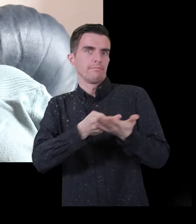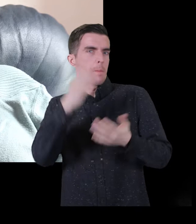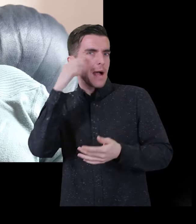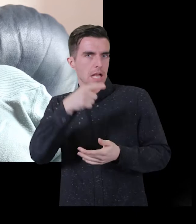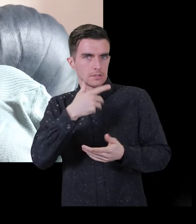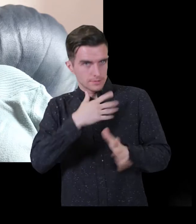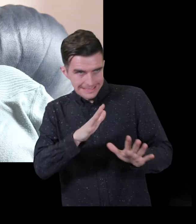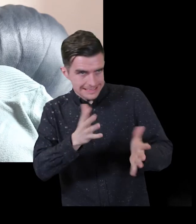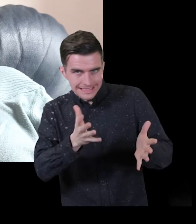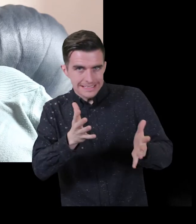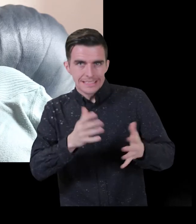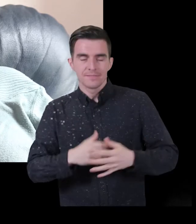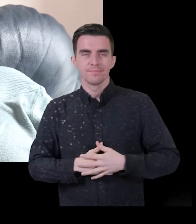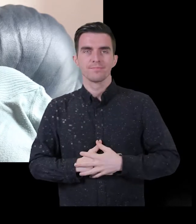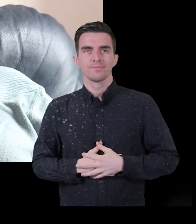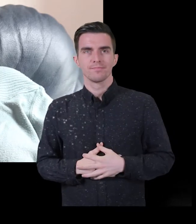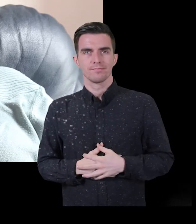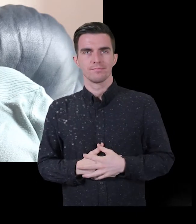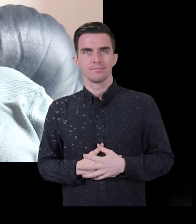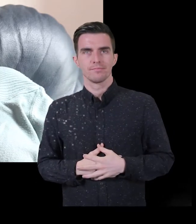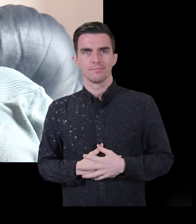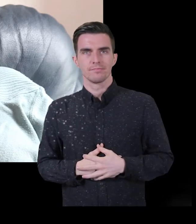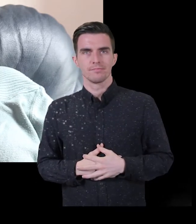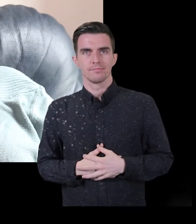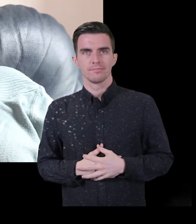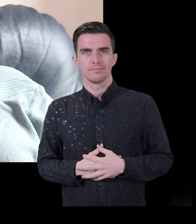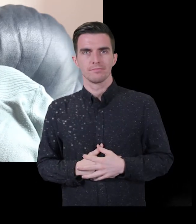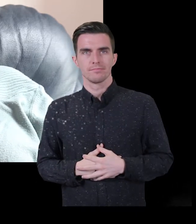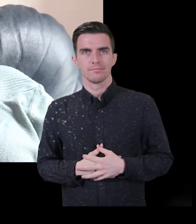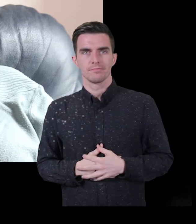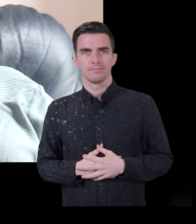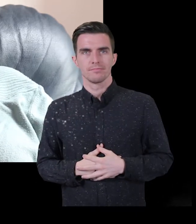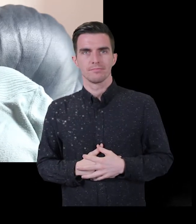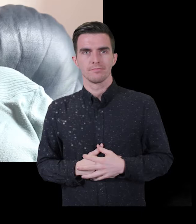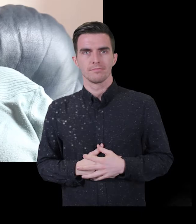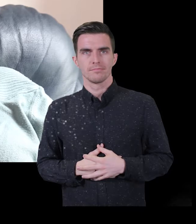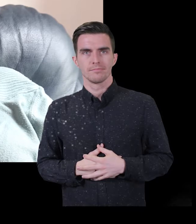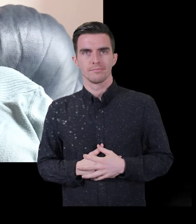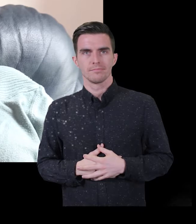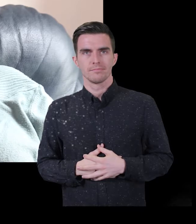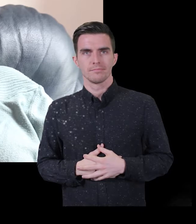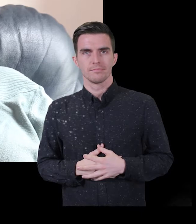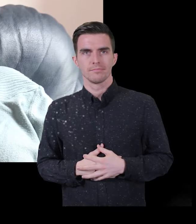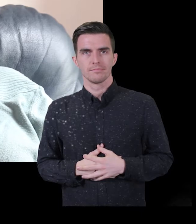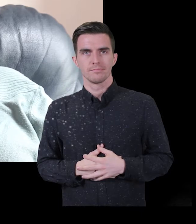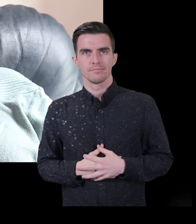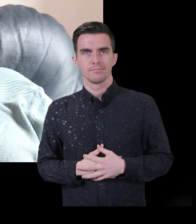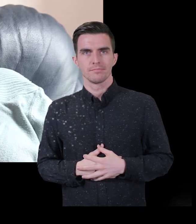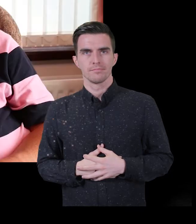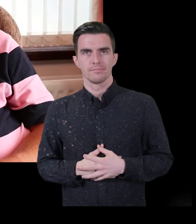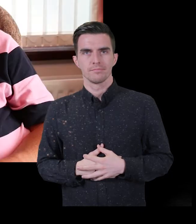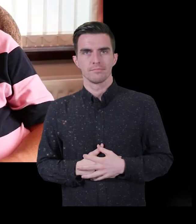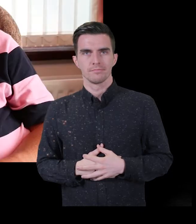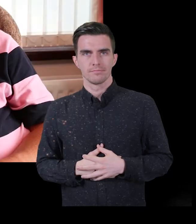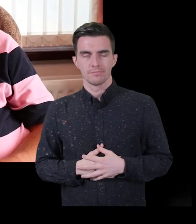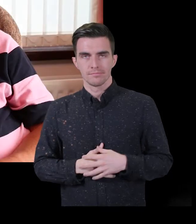until he broke his ankle. And because of other health problems, he was really quite bed bound at that time.